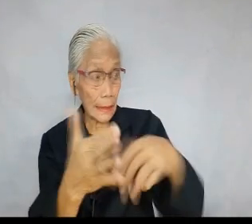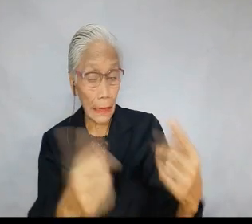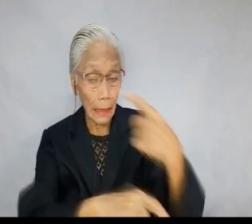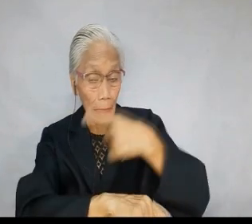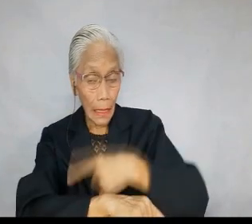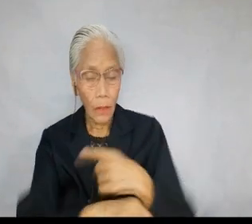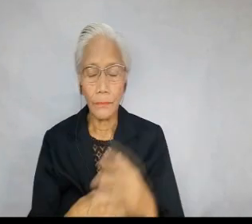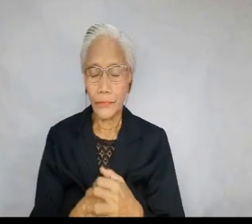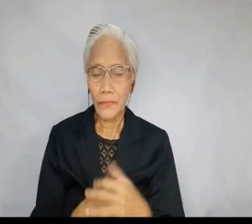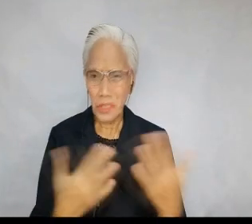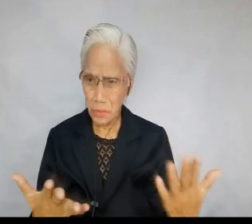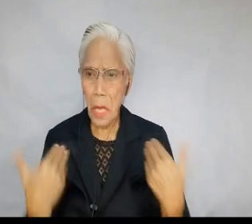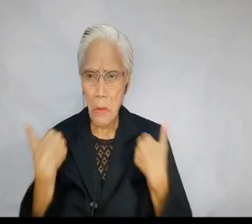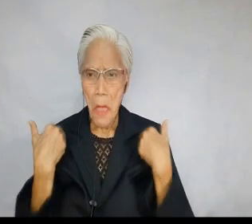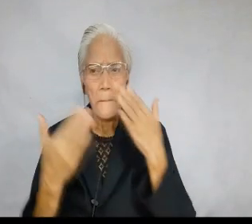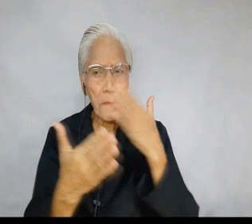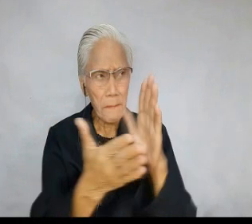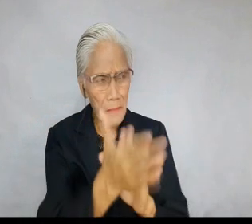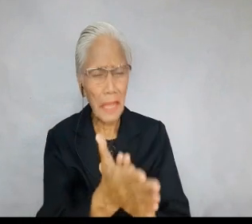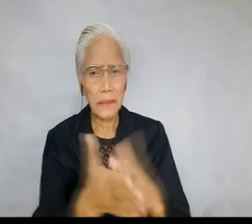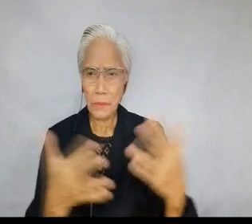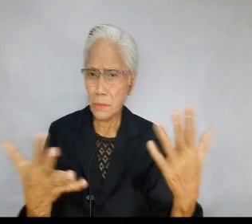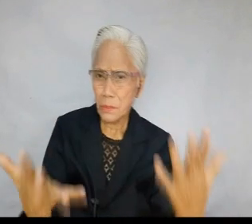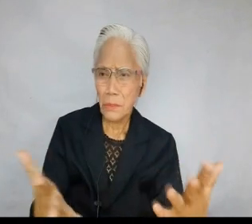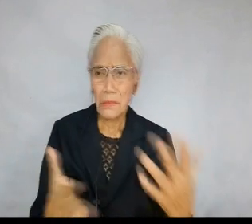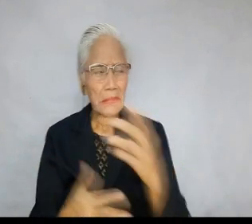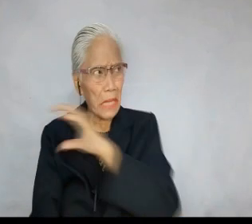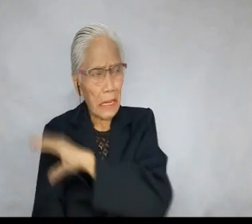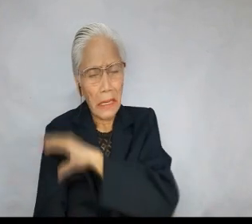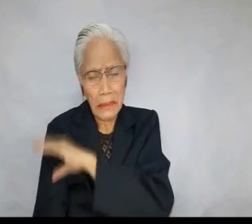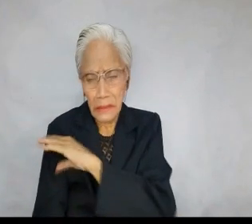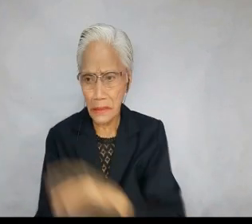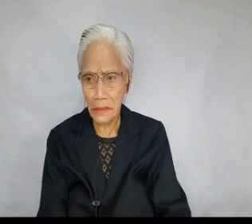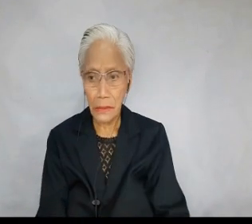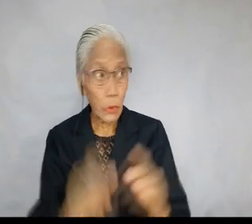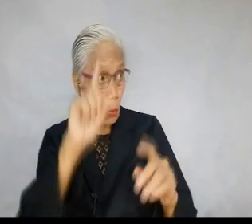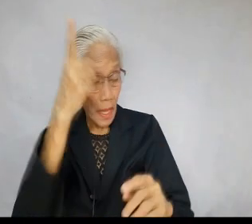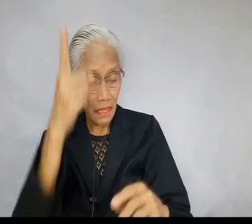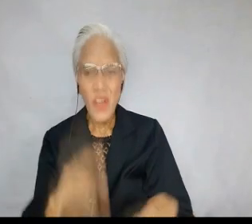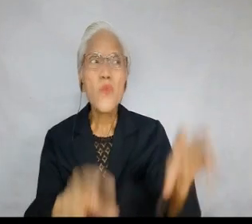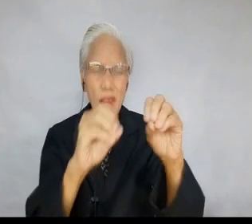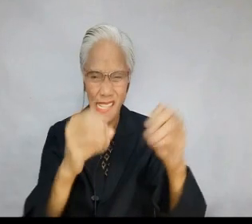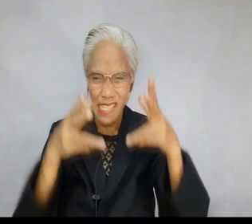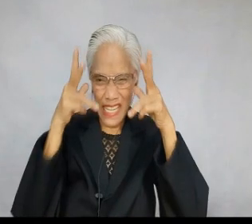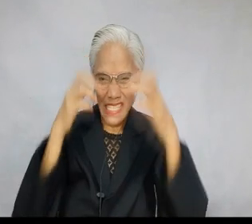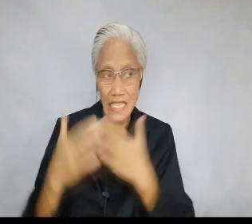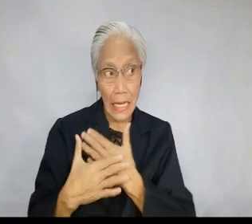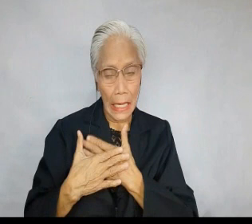part of which is our first reading today, we have the following bad traits of both leaders and followers. 1.